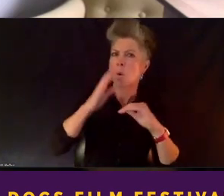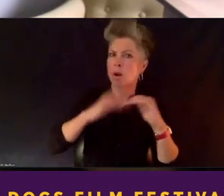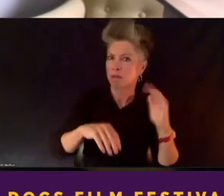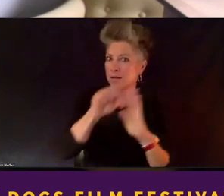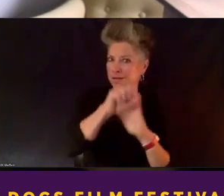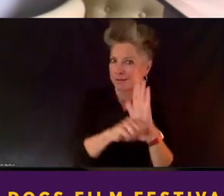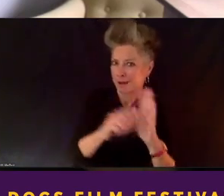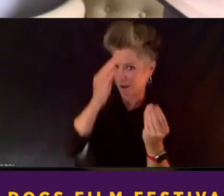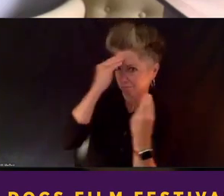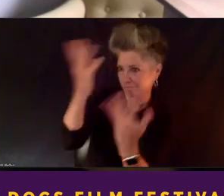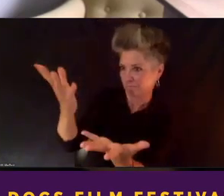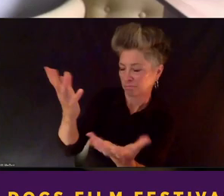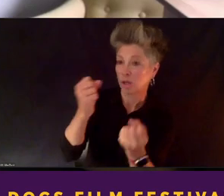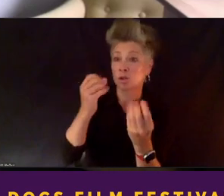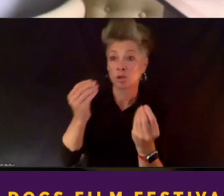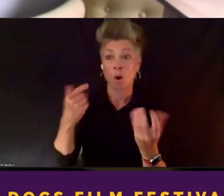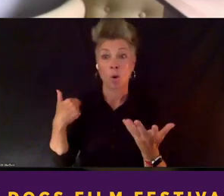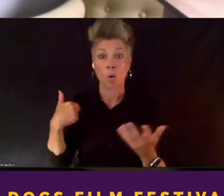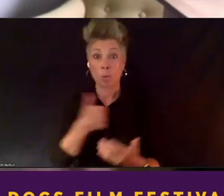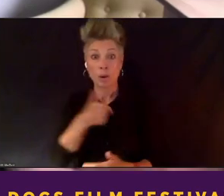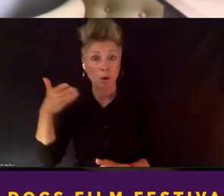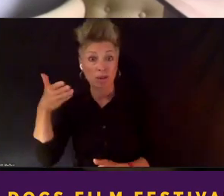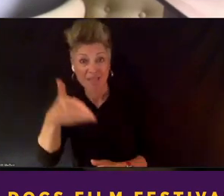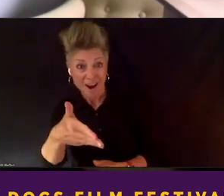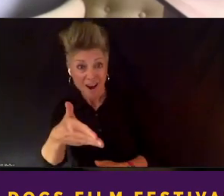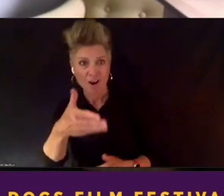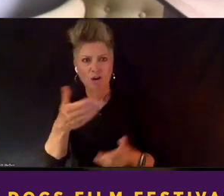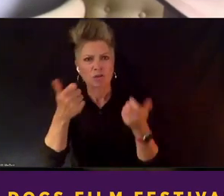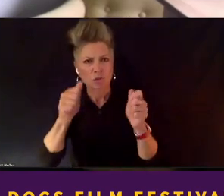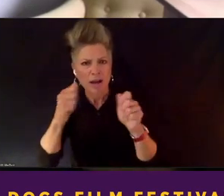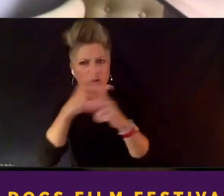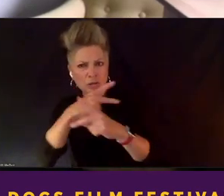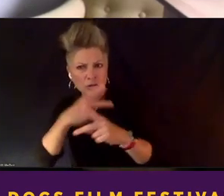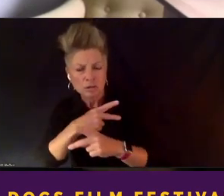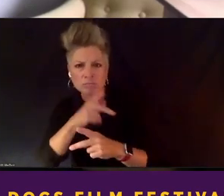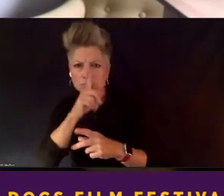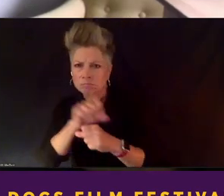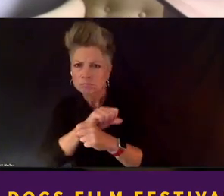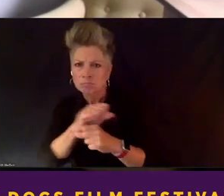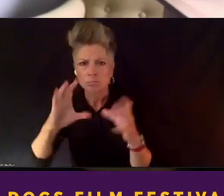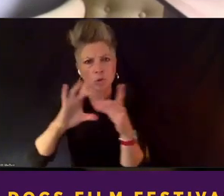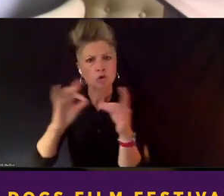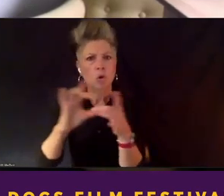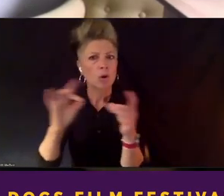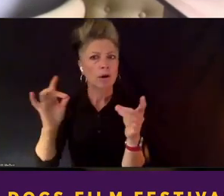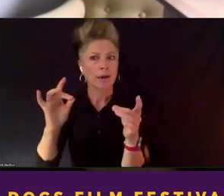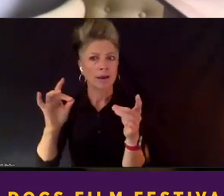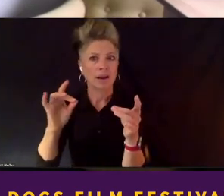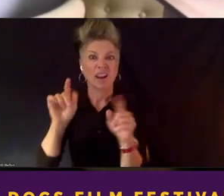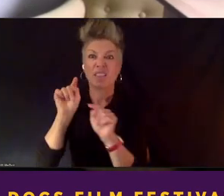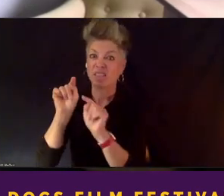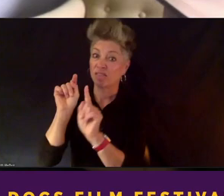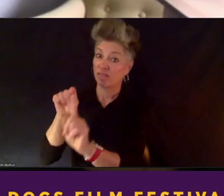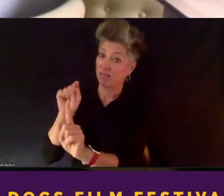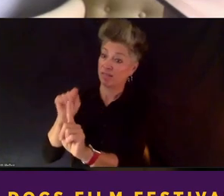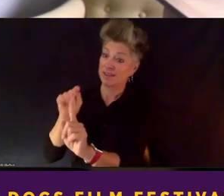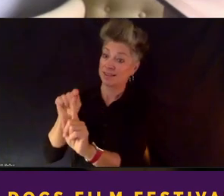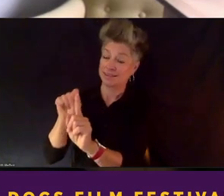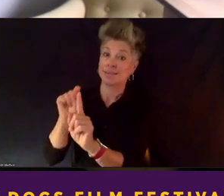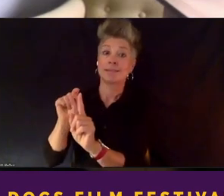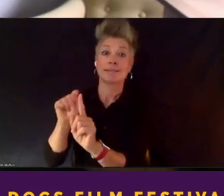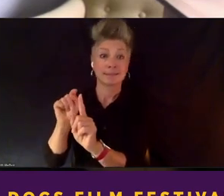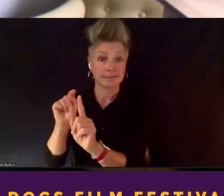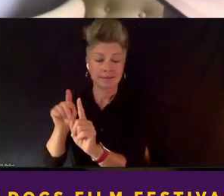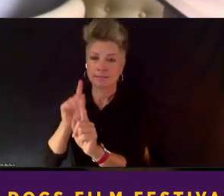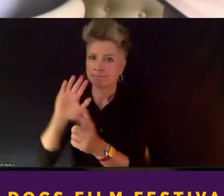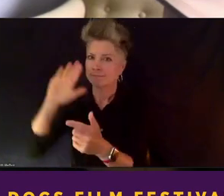it came to us while we were there trying to figure out what the story, what the bigger story was. This seems to be undoubtedly the most